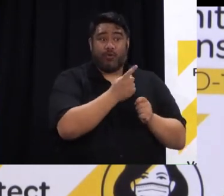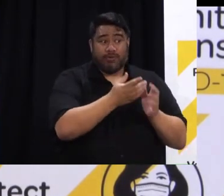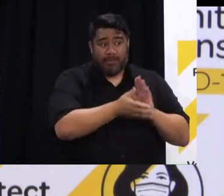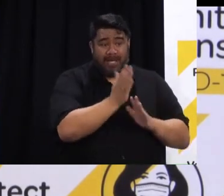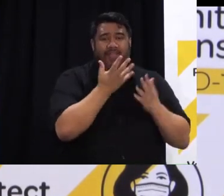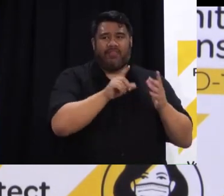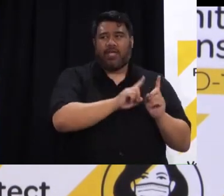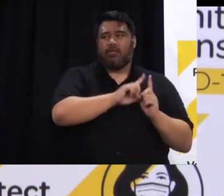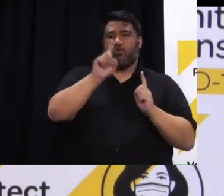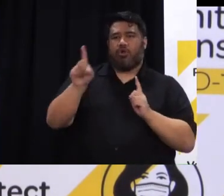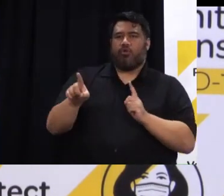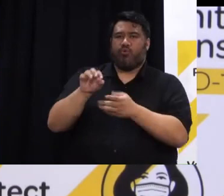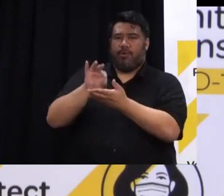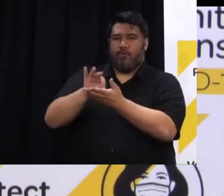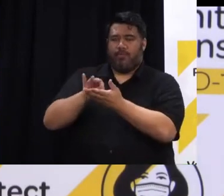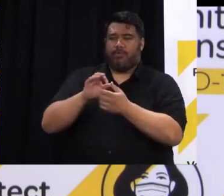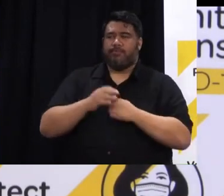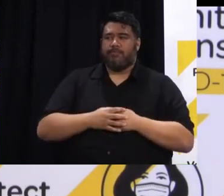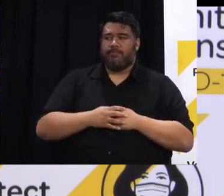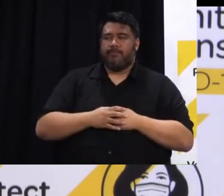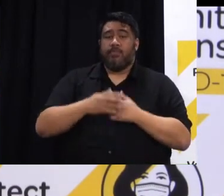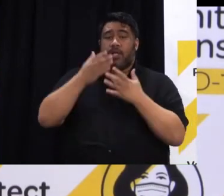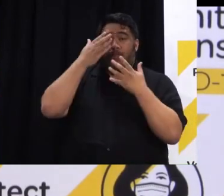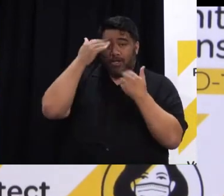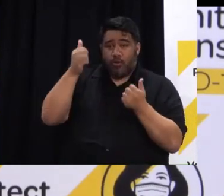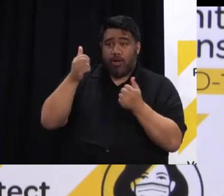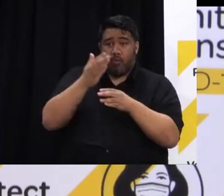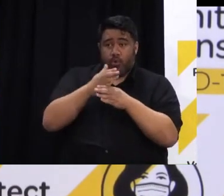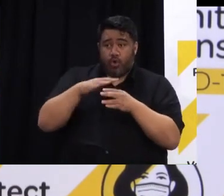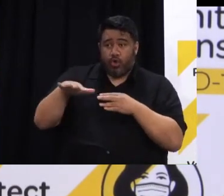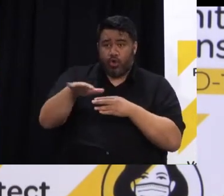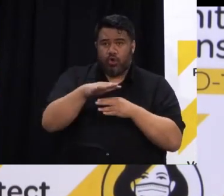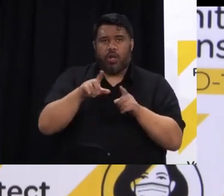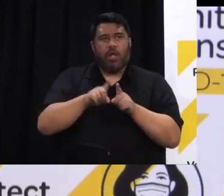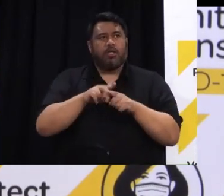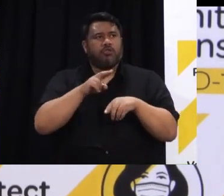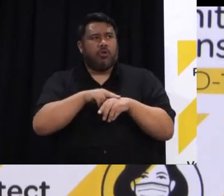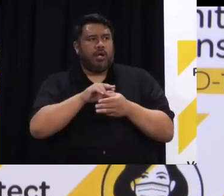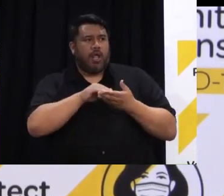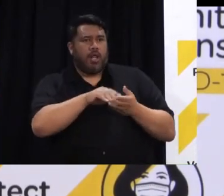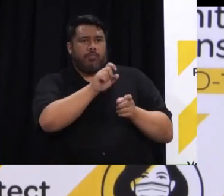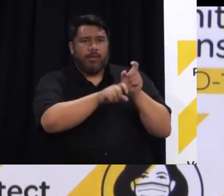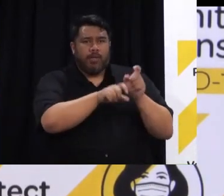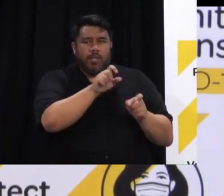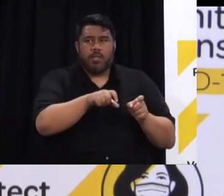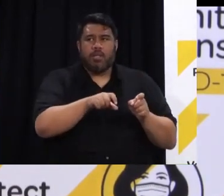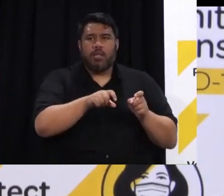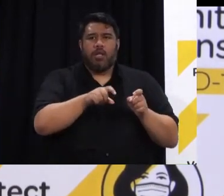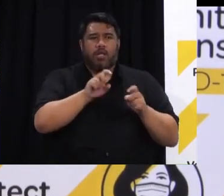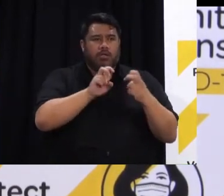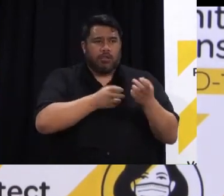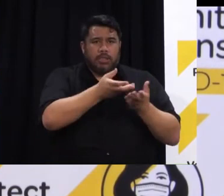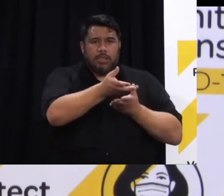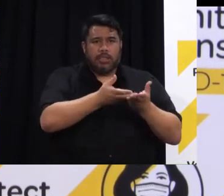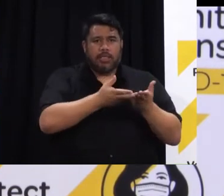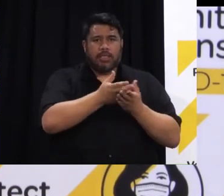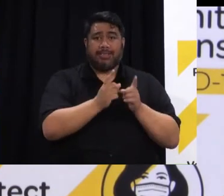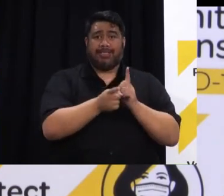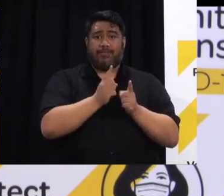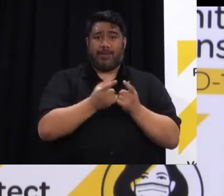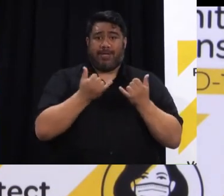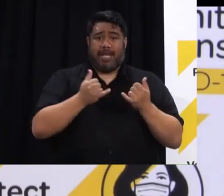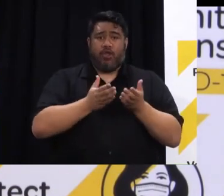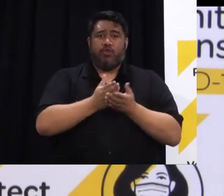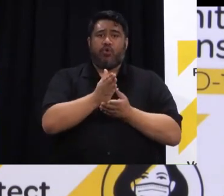mental health advice and interactions and sort of consultations at the moment are being done by video